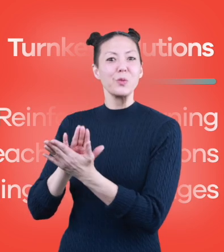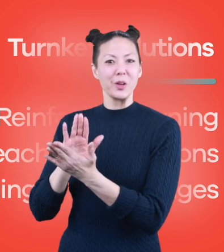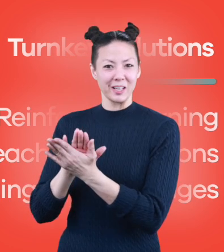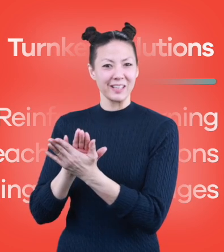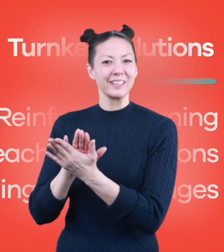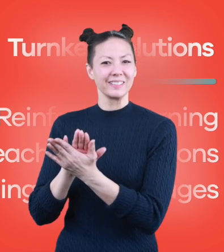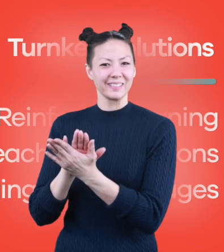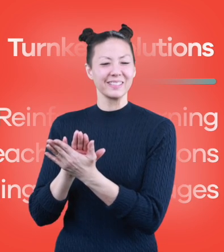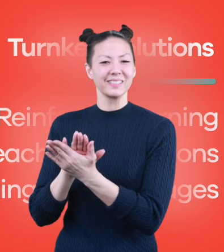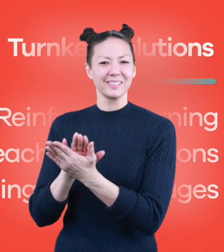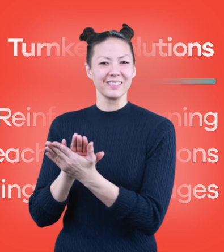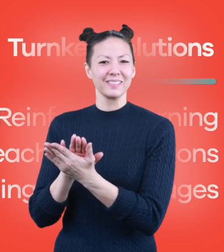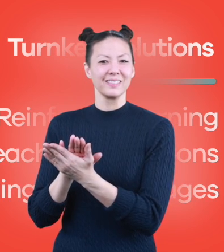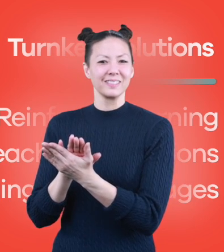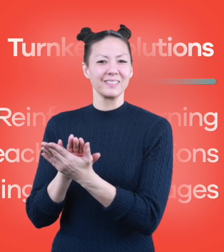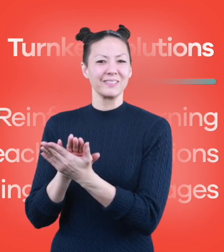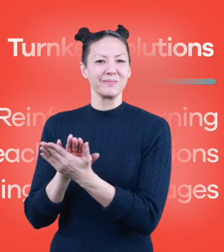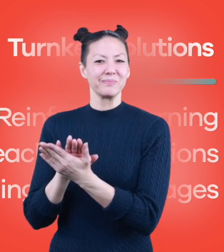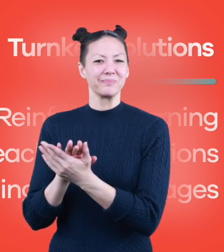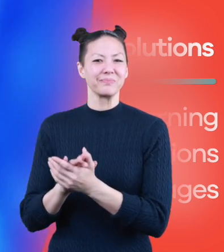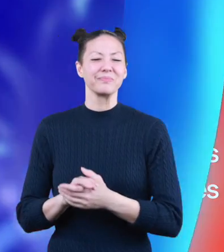and homeschoolers.